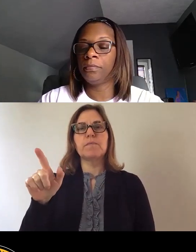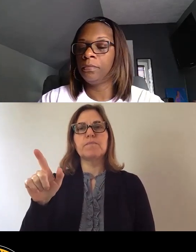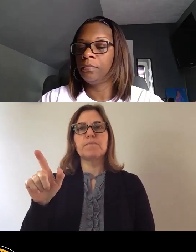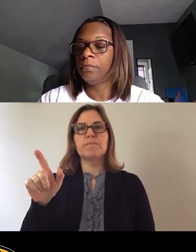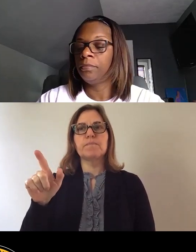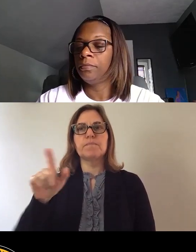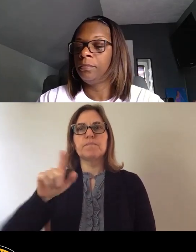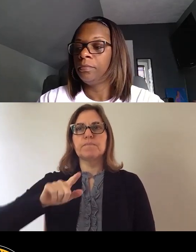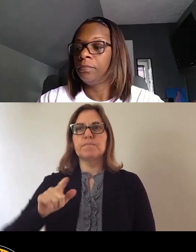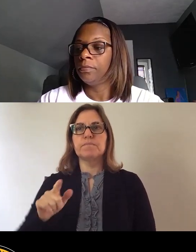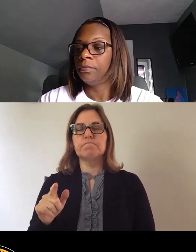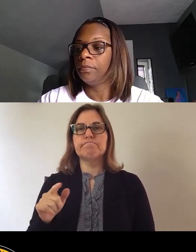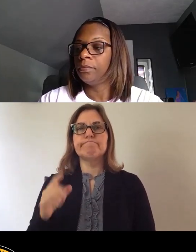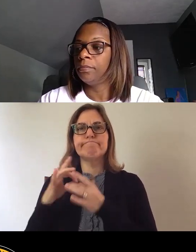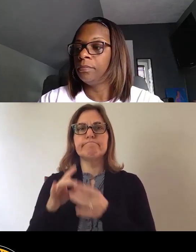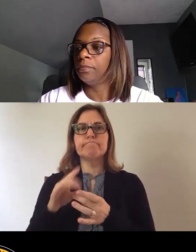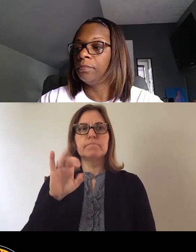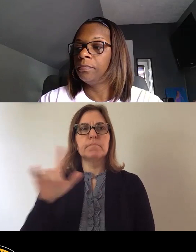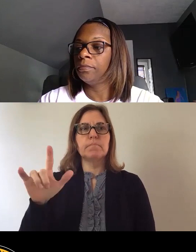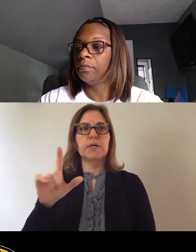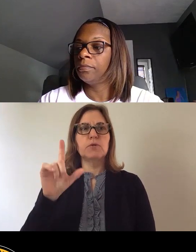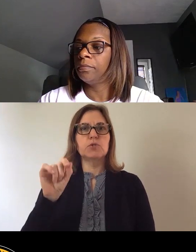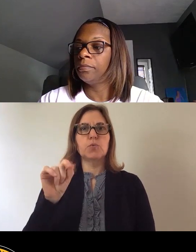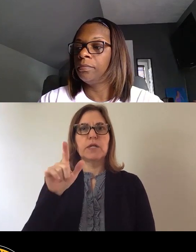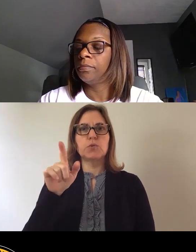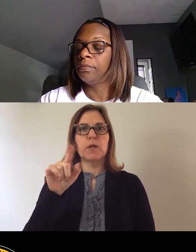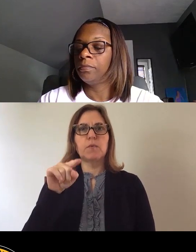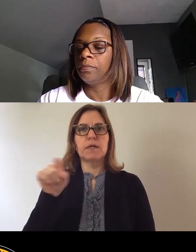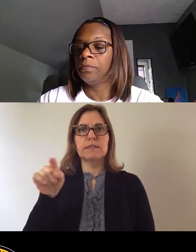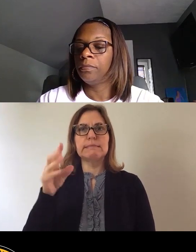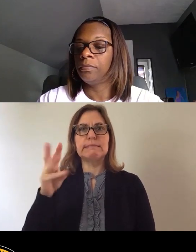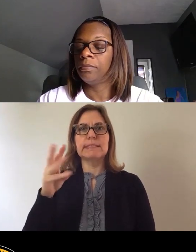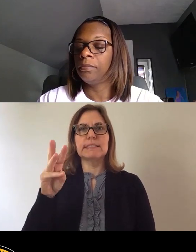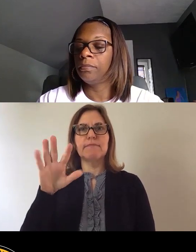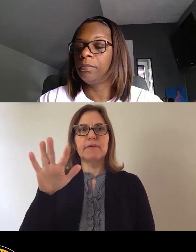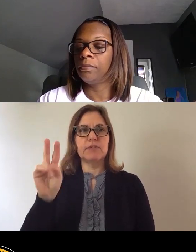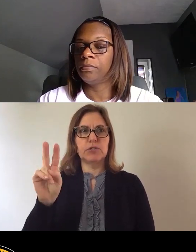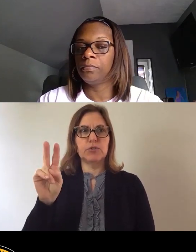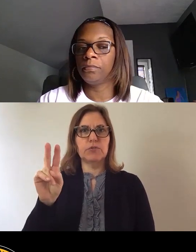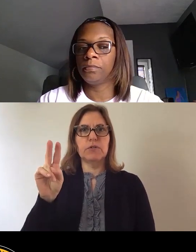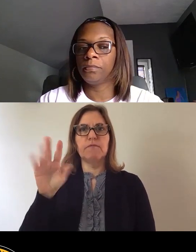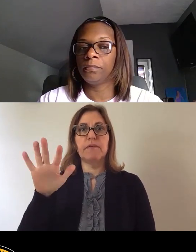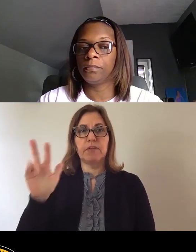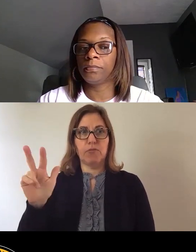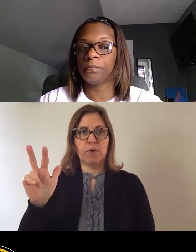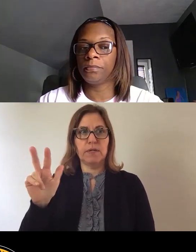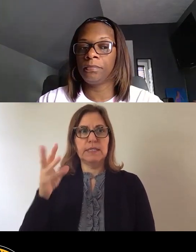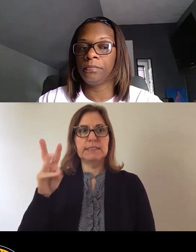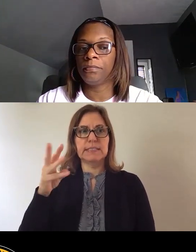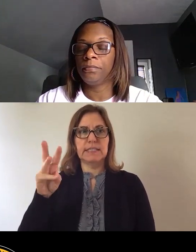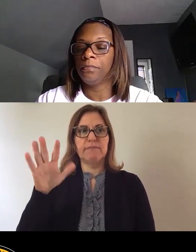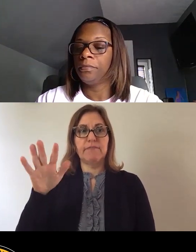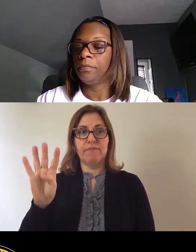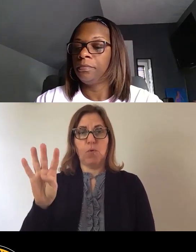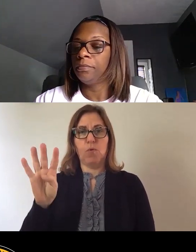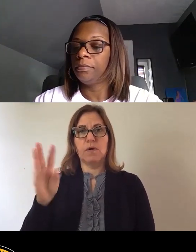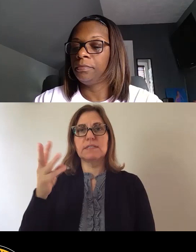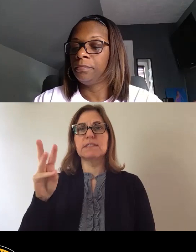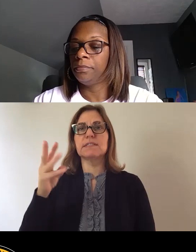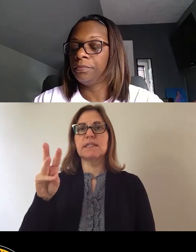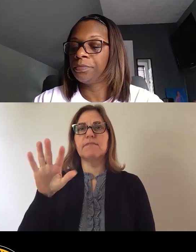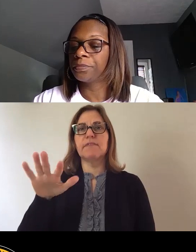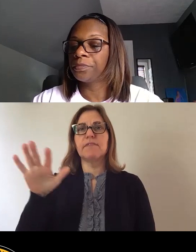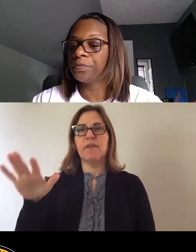to bills 2021-1652, 1653, 1654, and